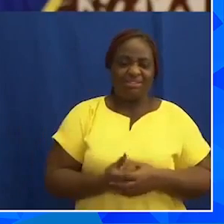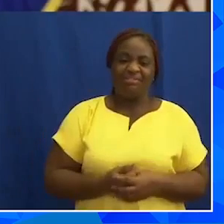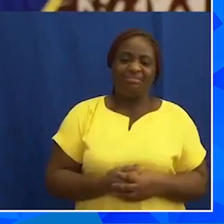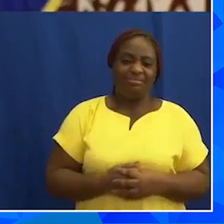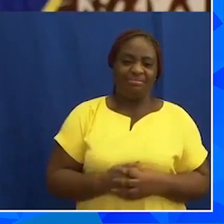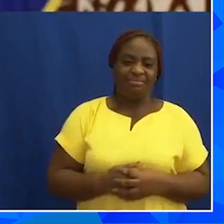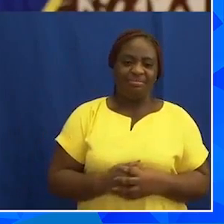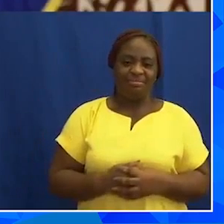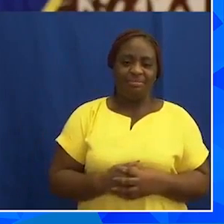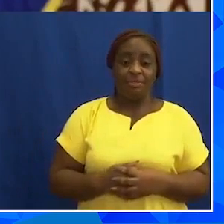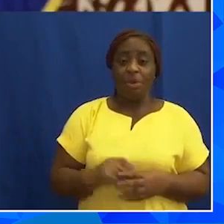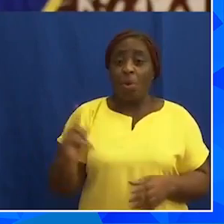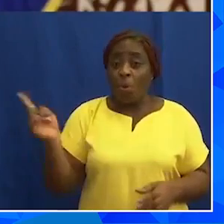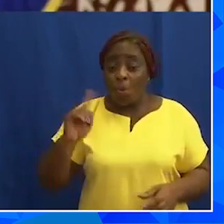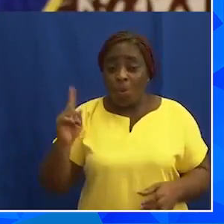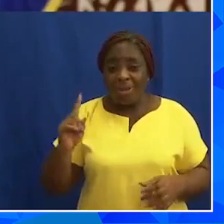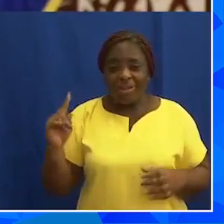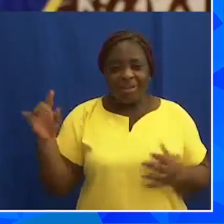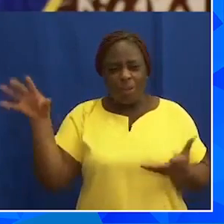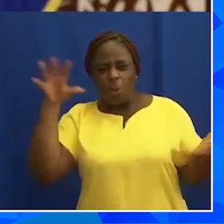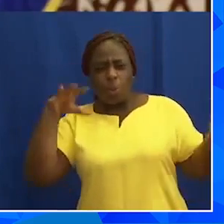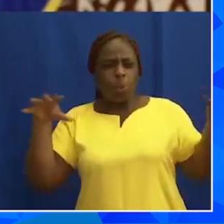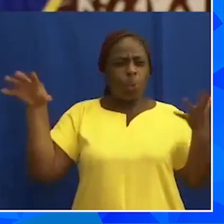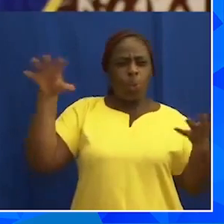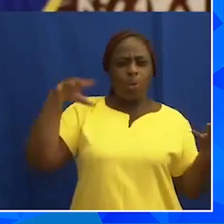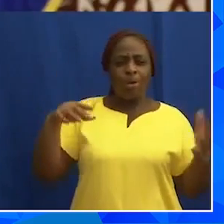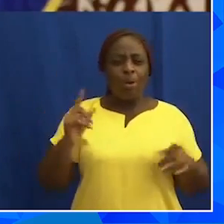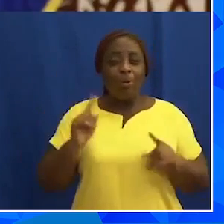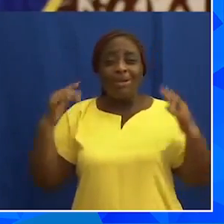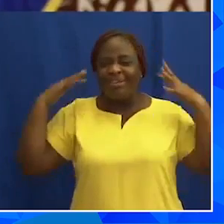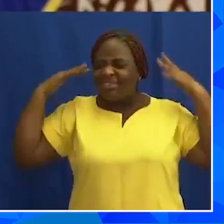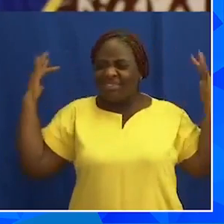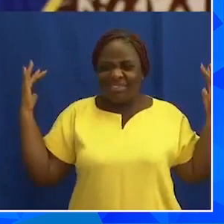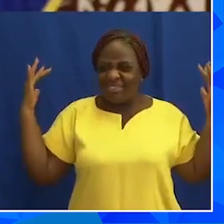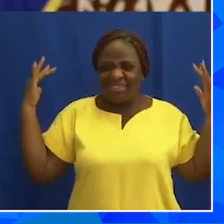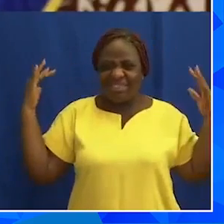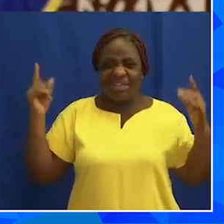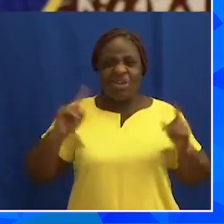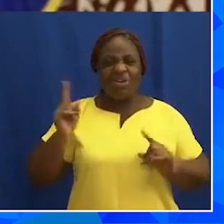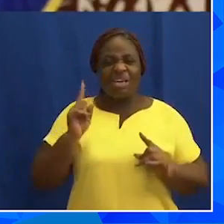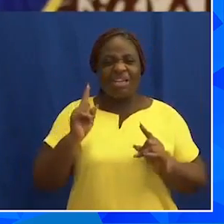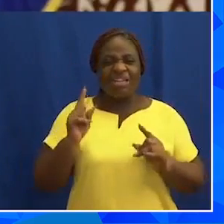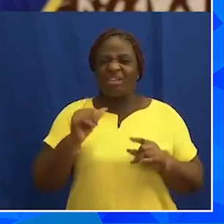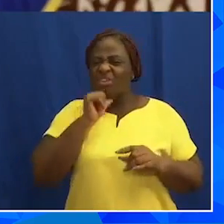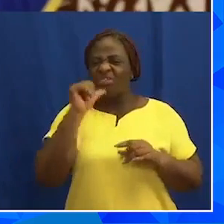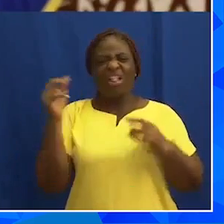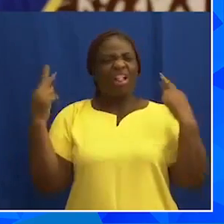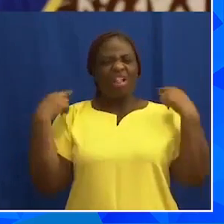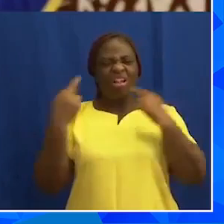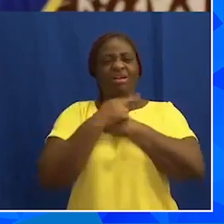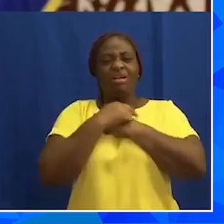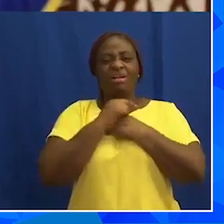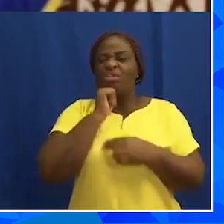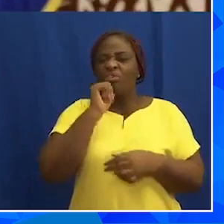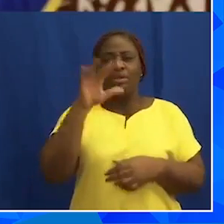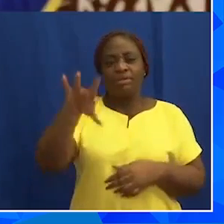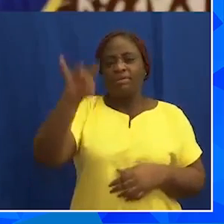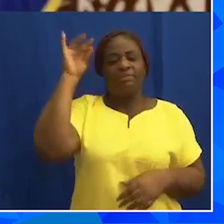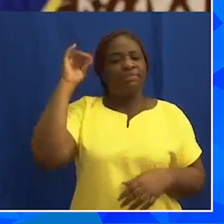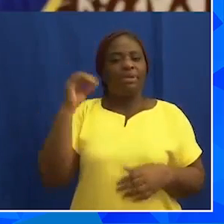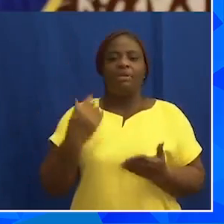Where there's chaos, where there's noise, where there's unrest, you will not find money.